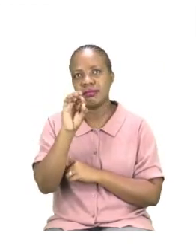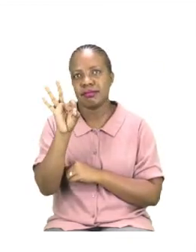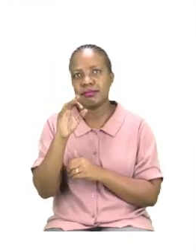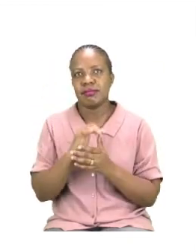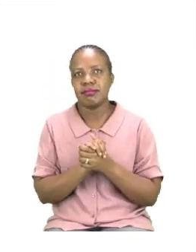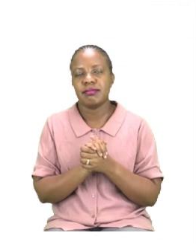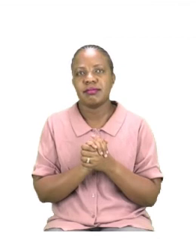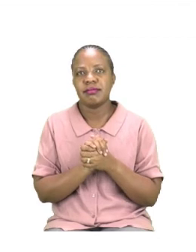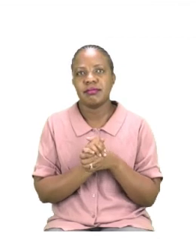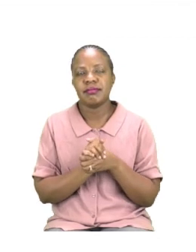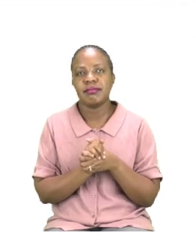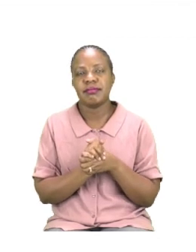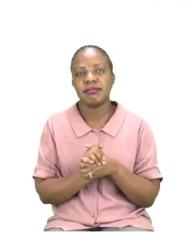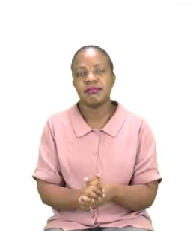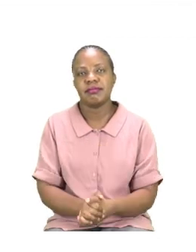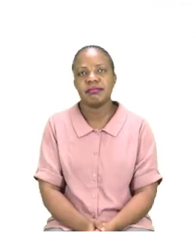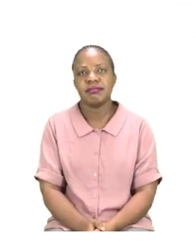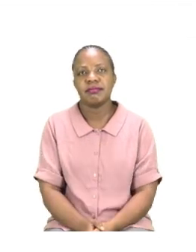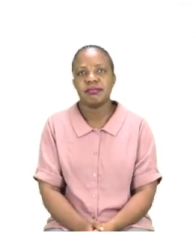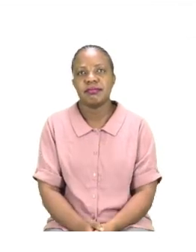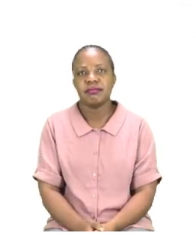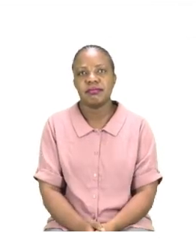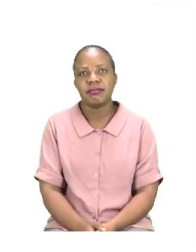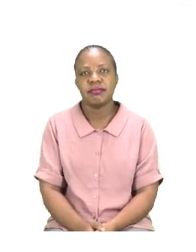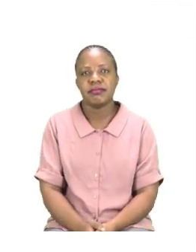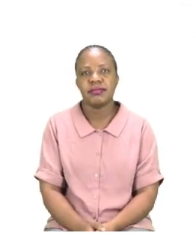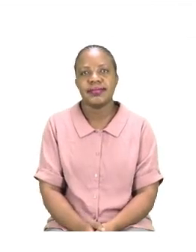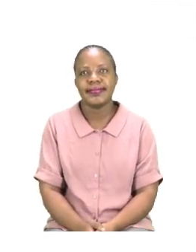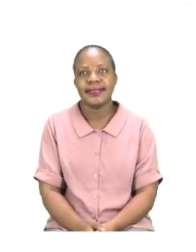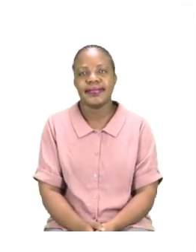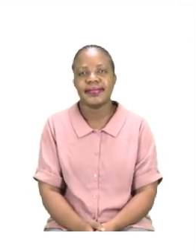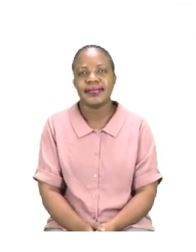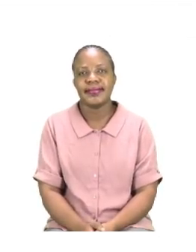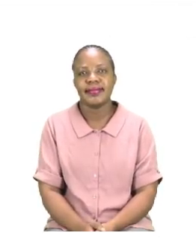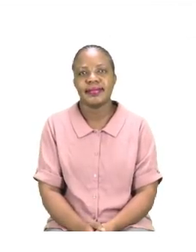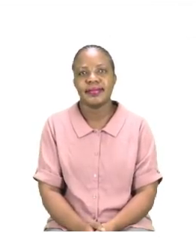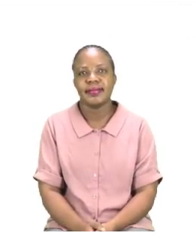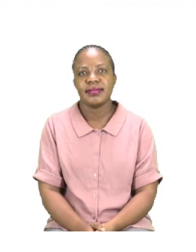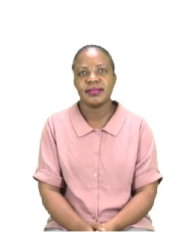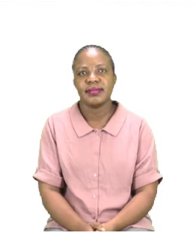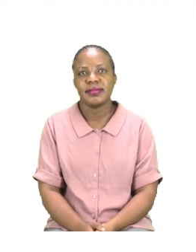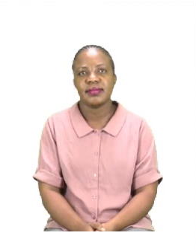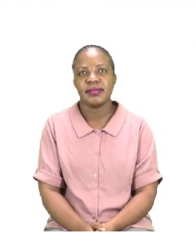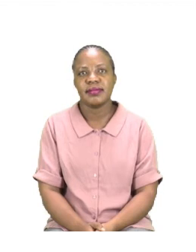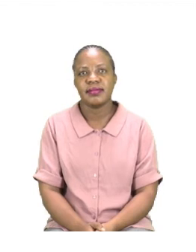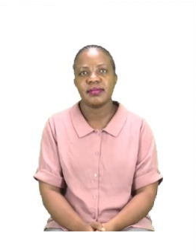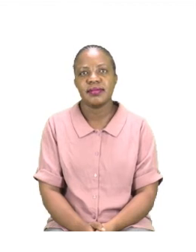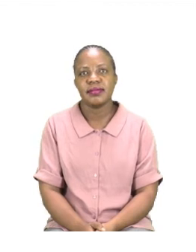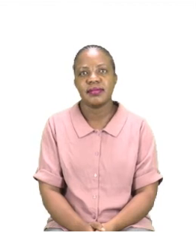see the roof. Well done. The next one is, let's sound it together.